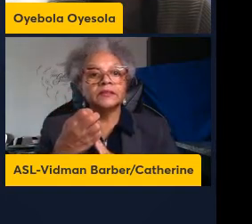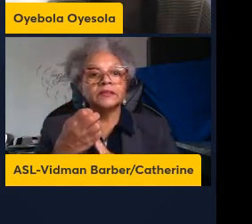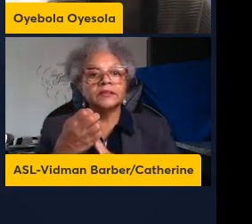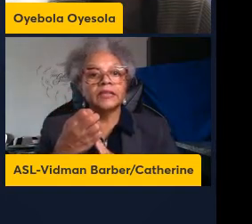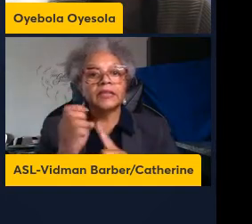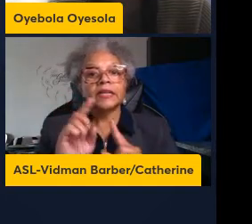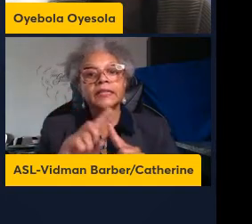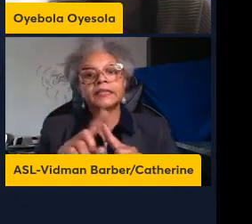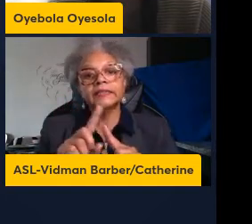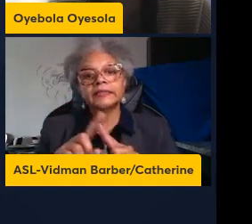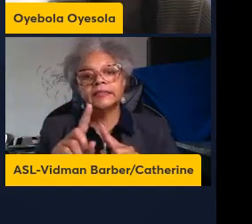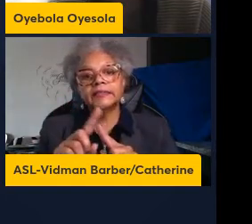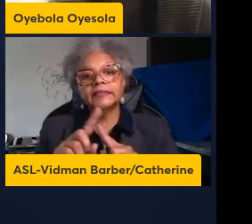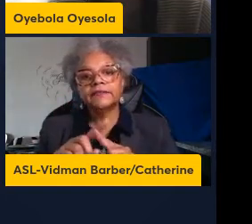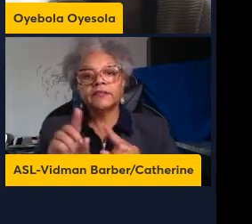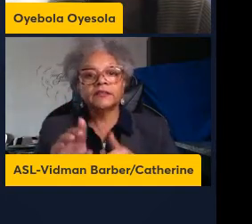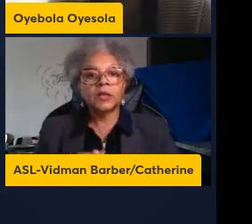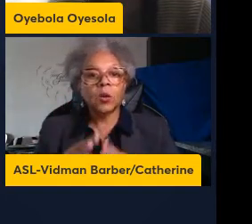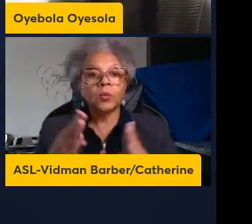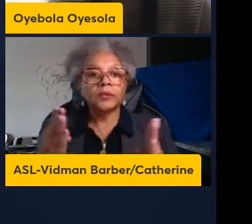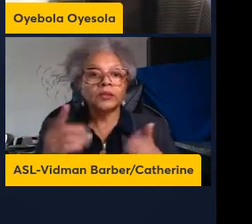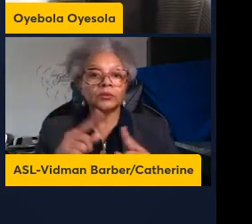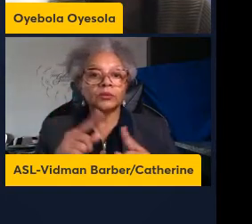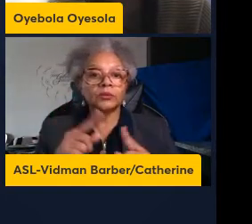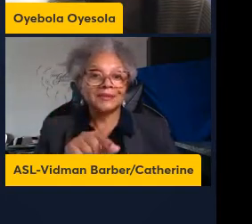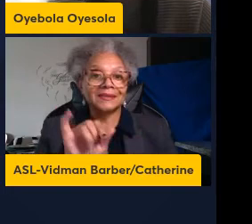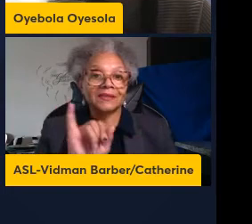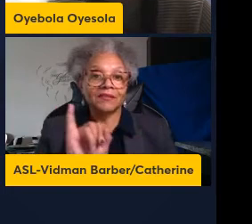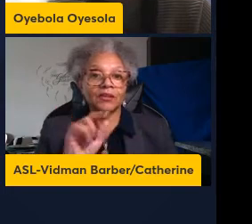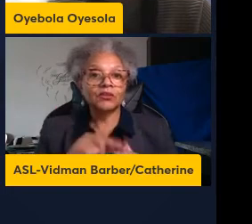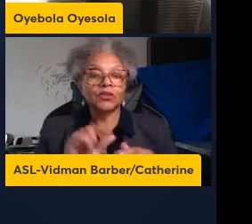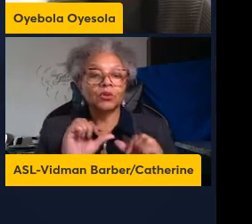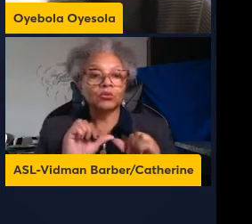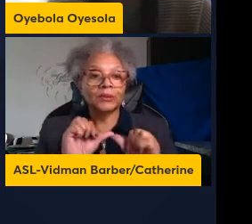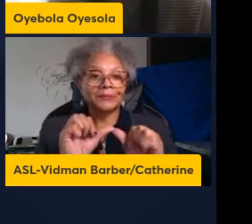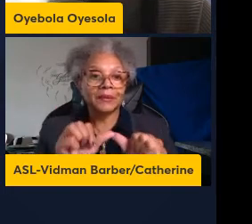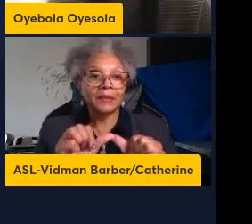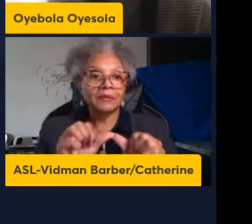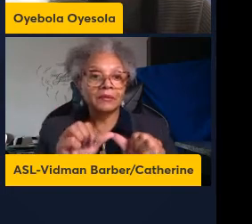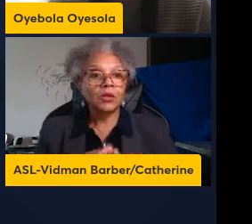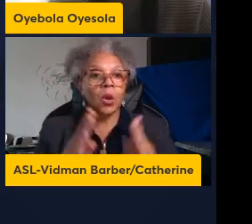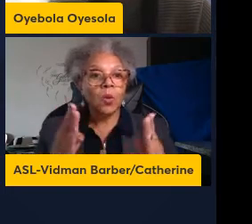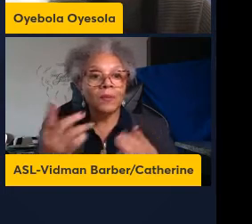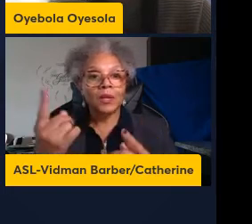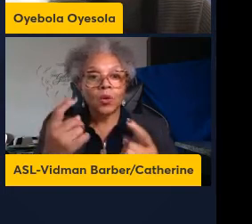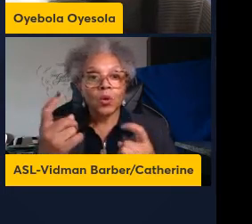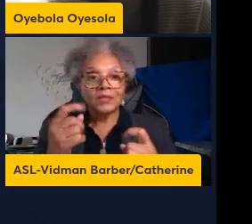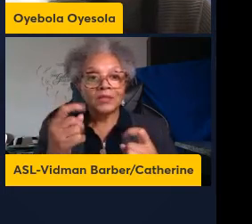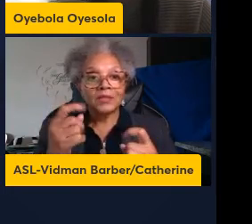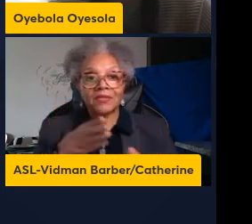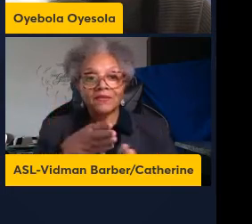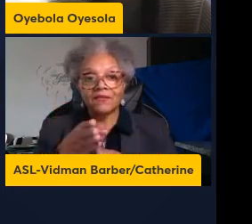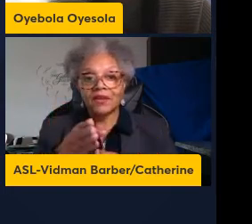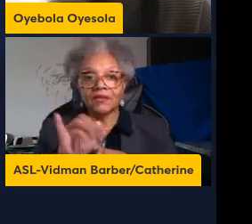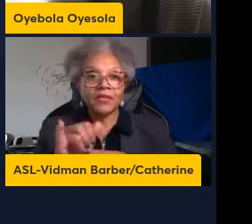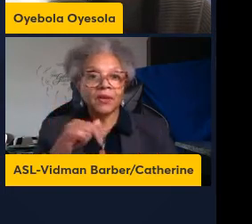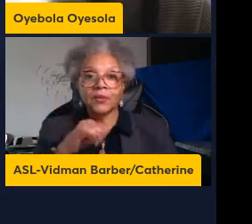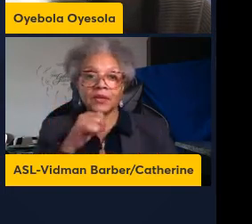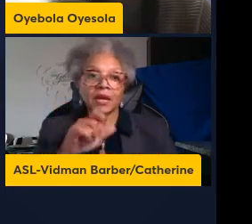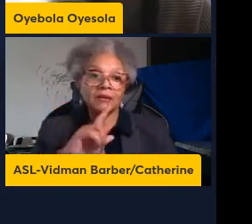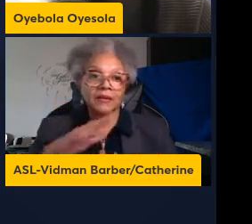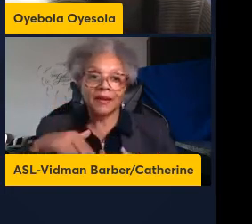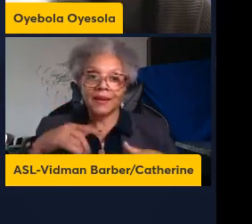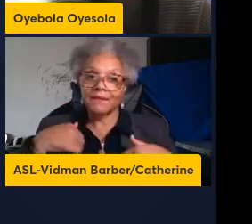and susceptibility to helmet infection so this remains an open question in the field that we don't really have an